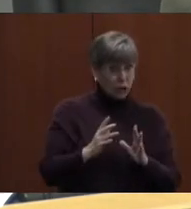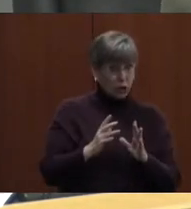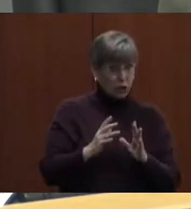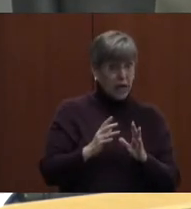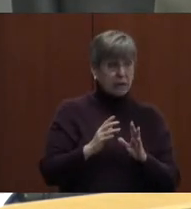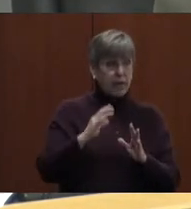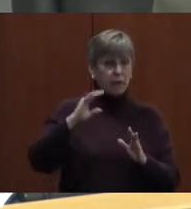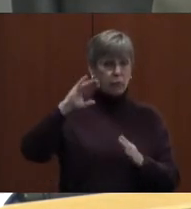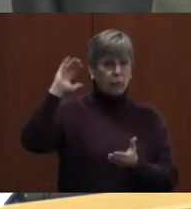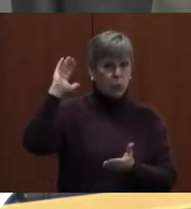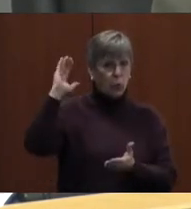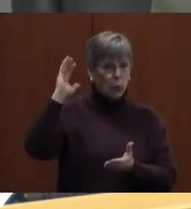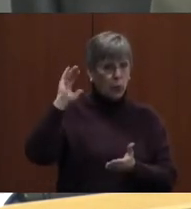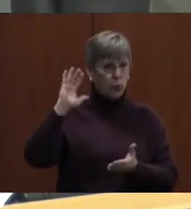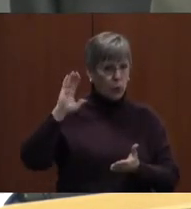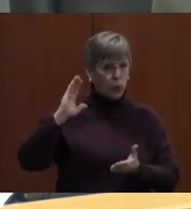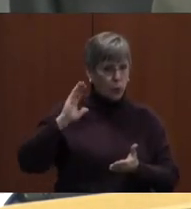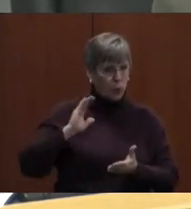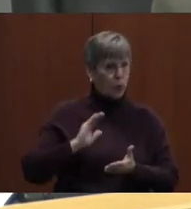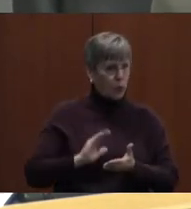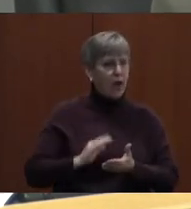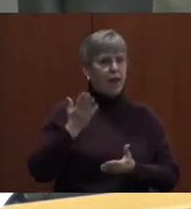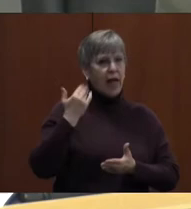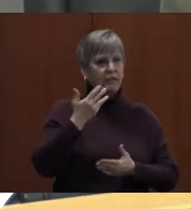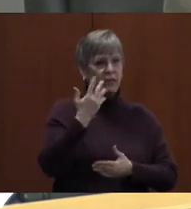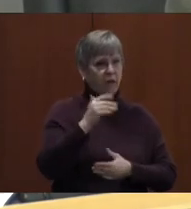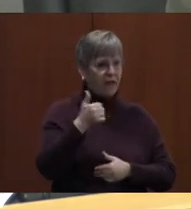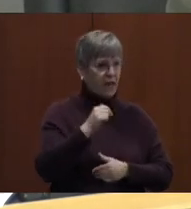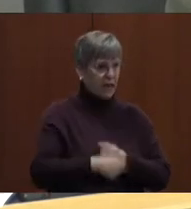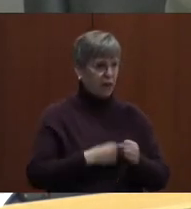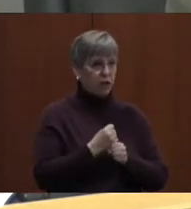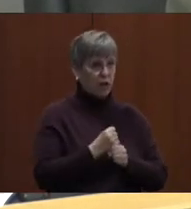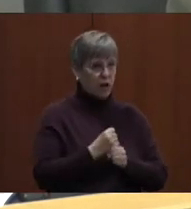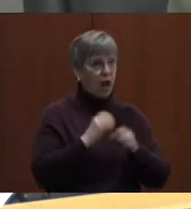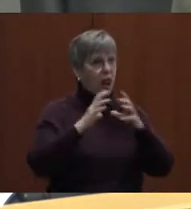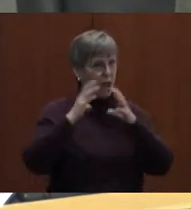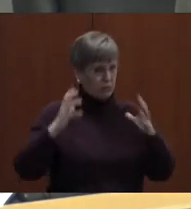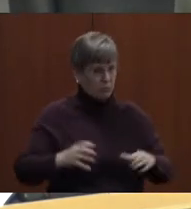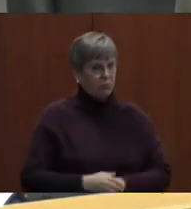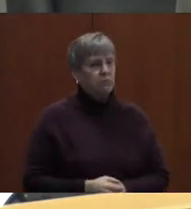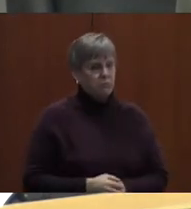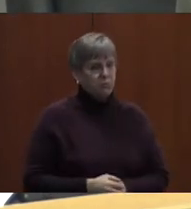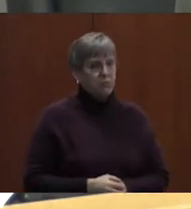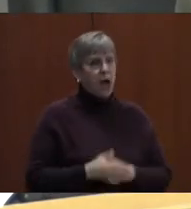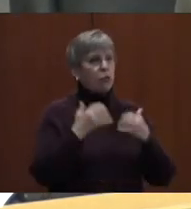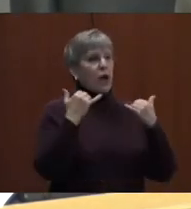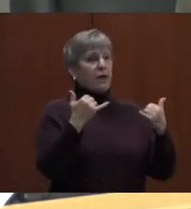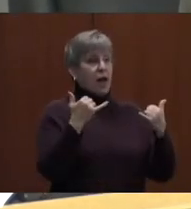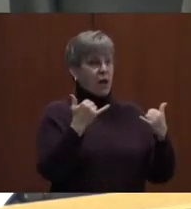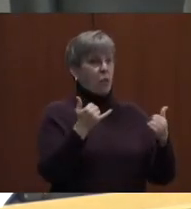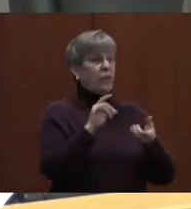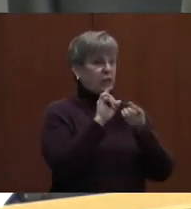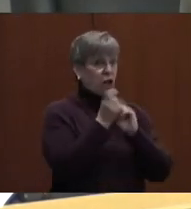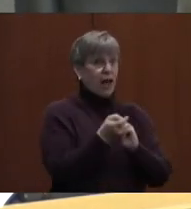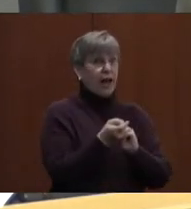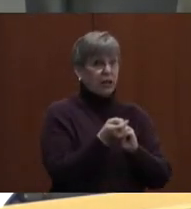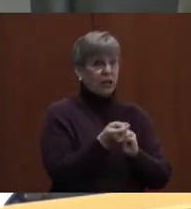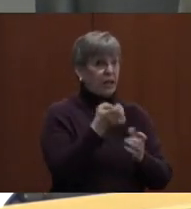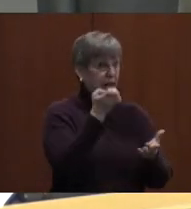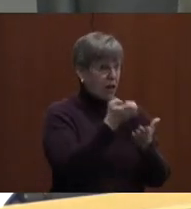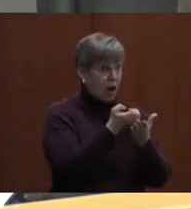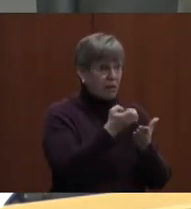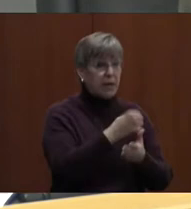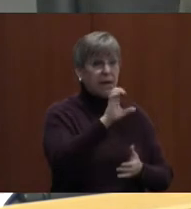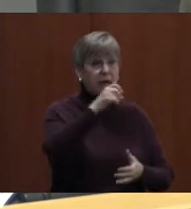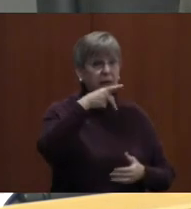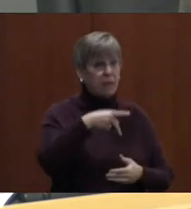diminishing for the last five, ten years substantially. And right now, with the change in the economy, ESP